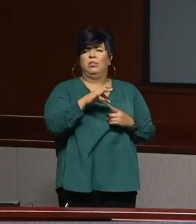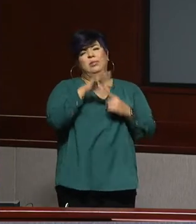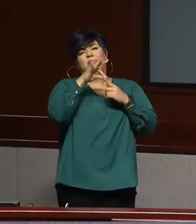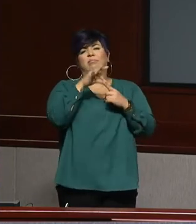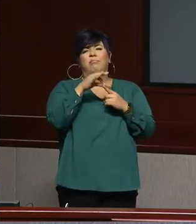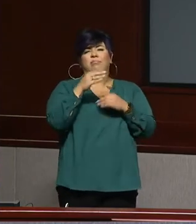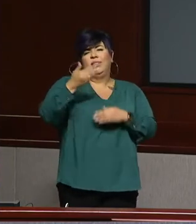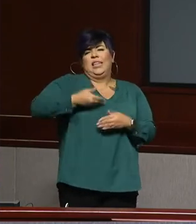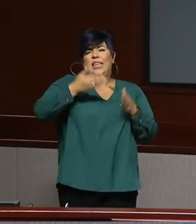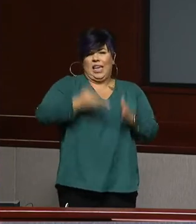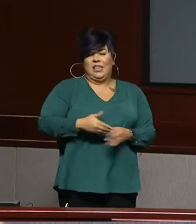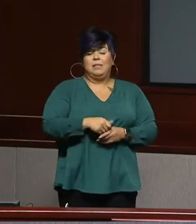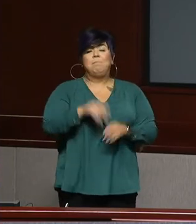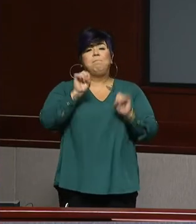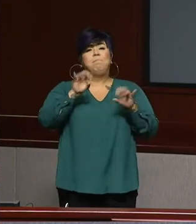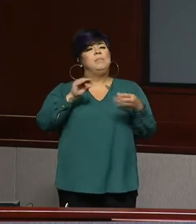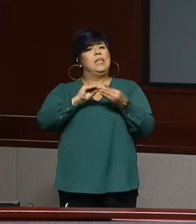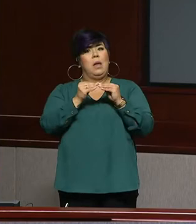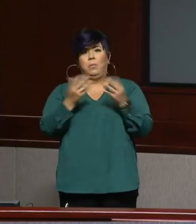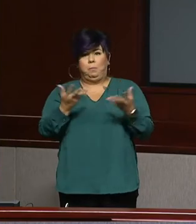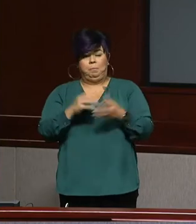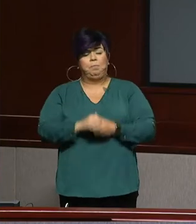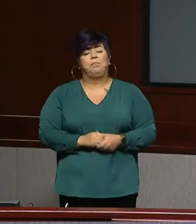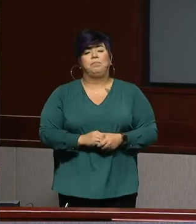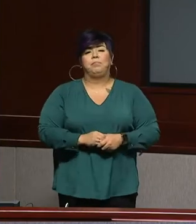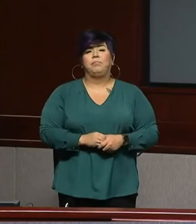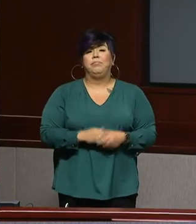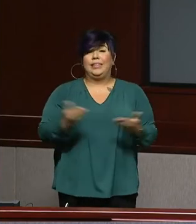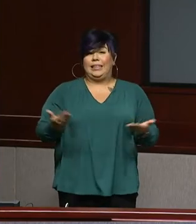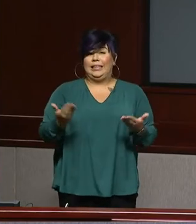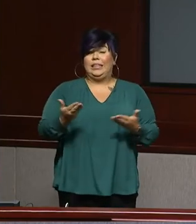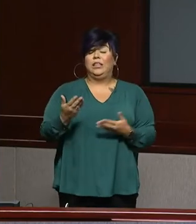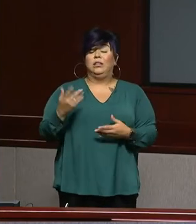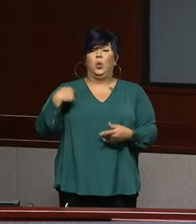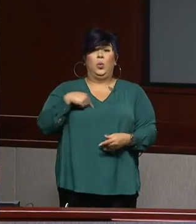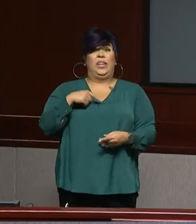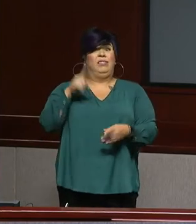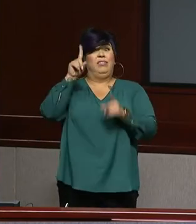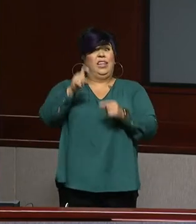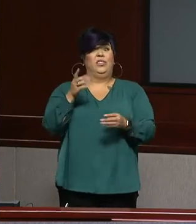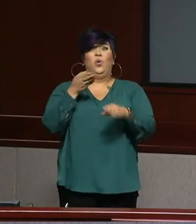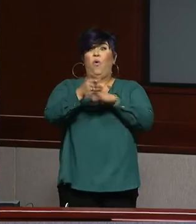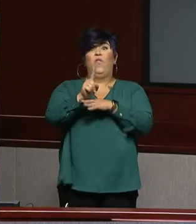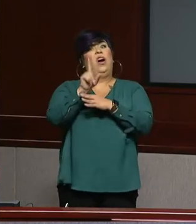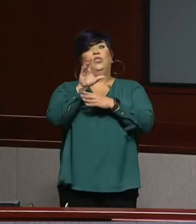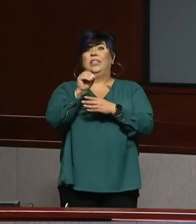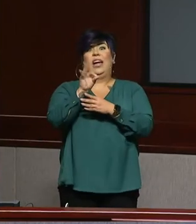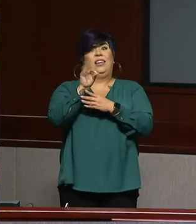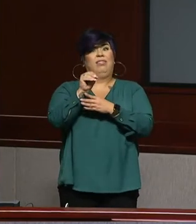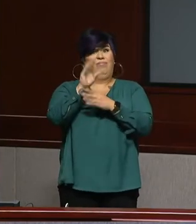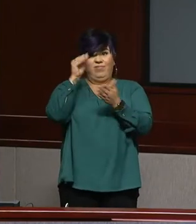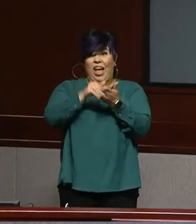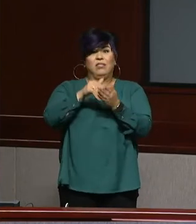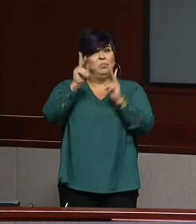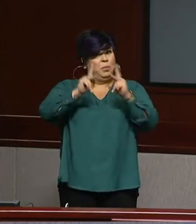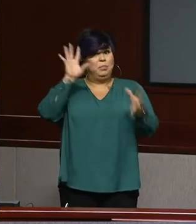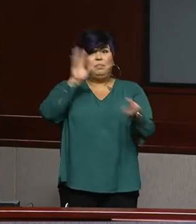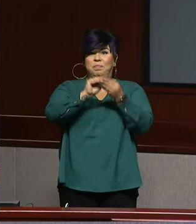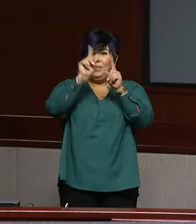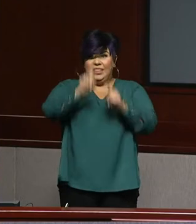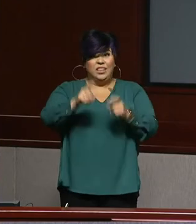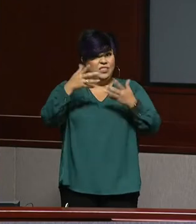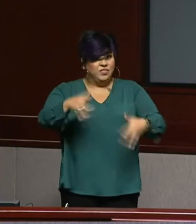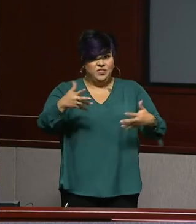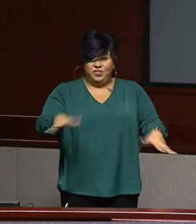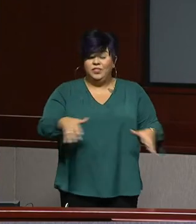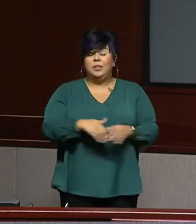The numbers today in Kern County, we've tested over 190,000 people to date, and to